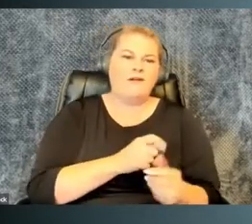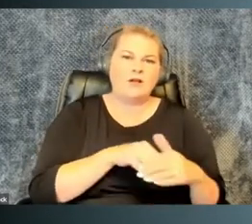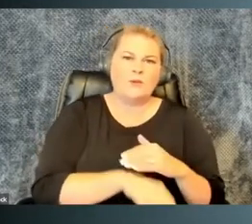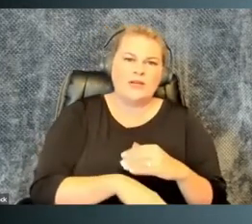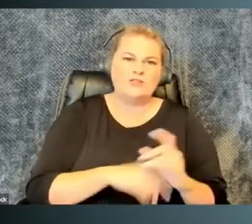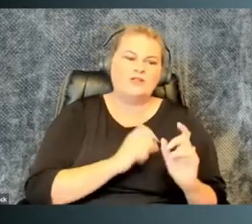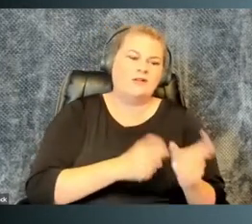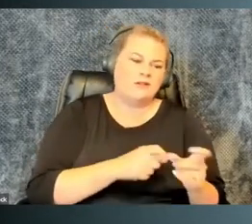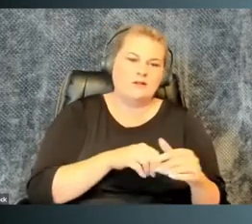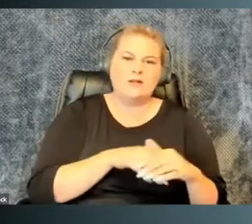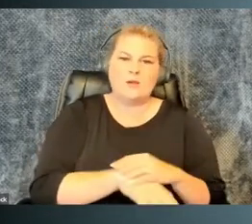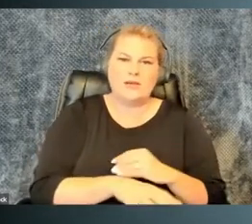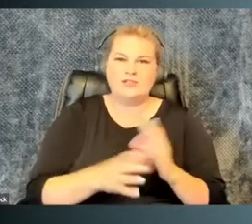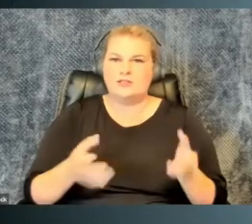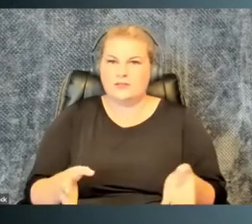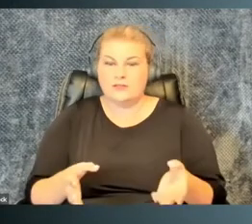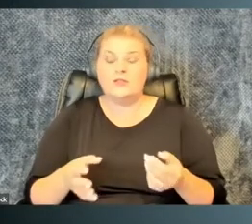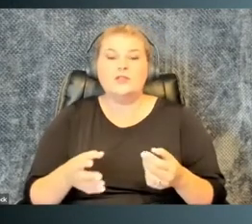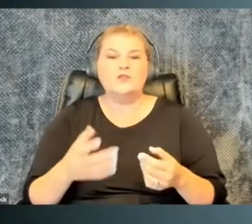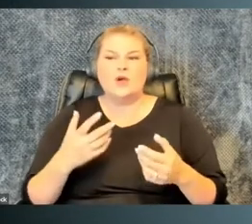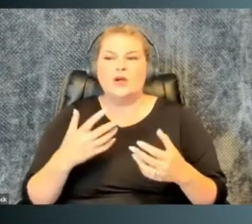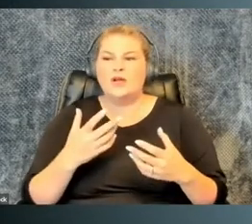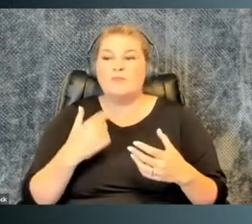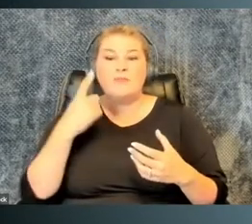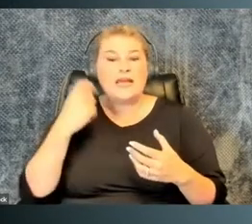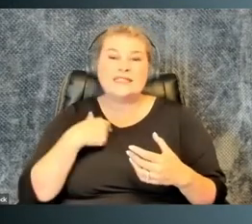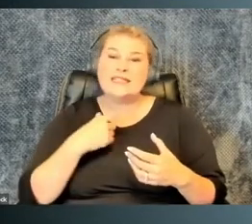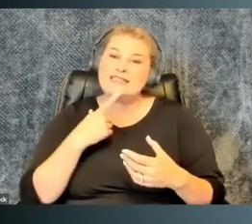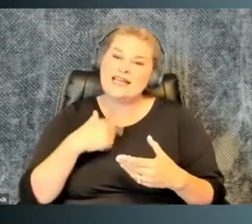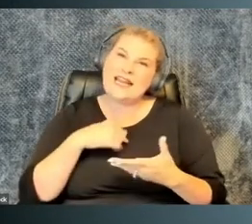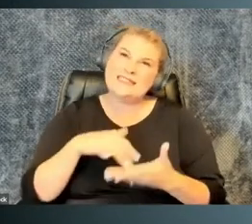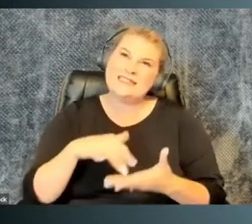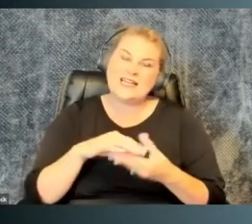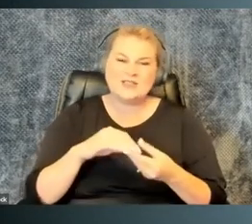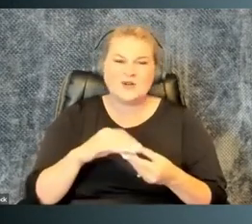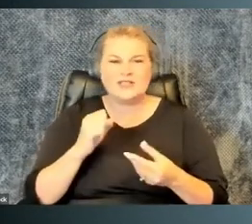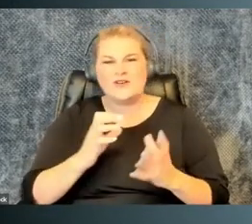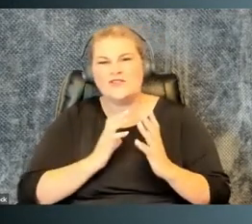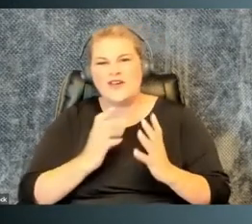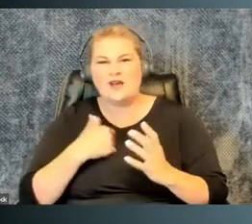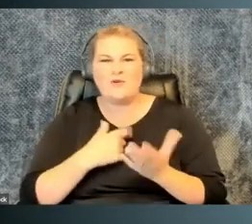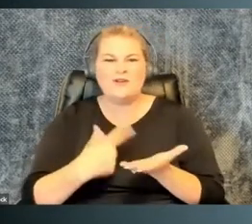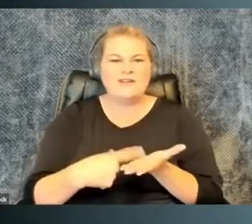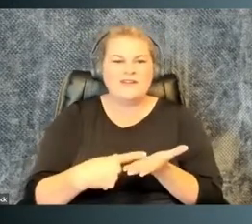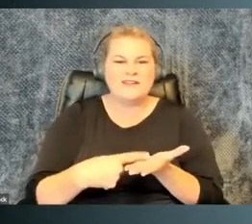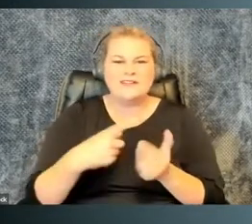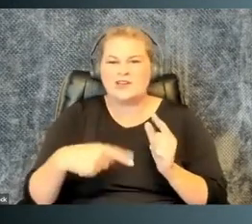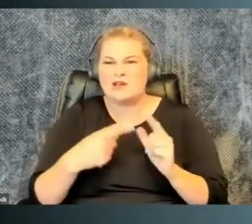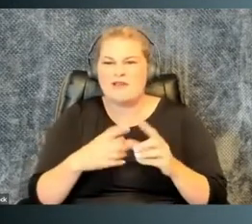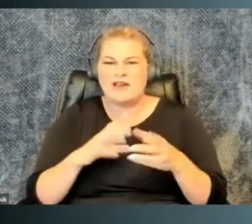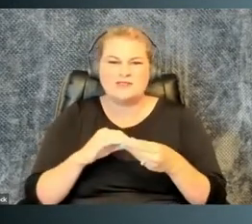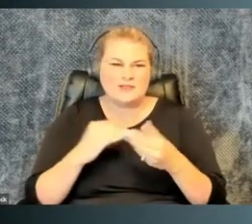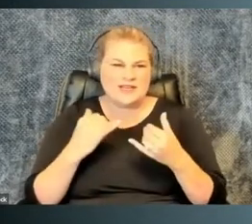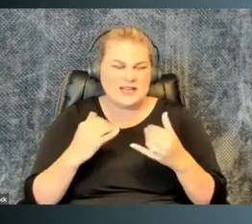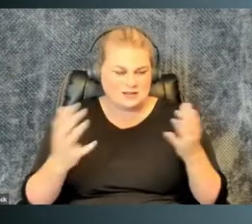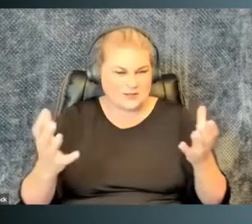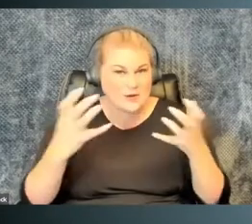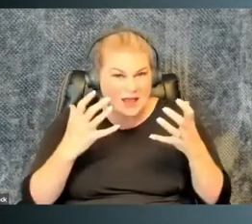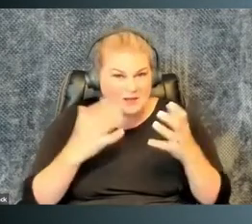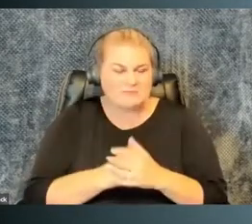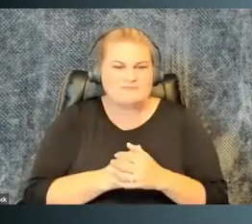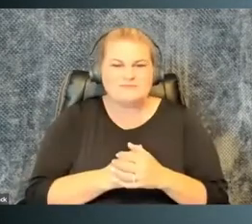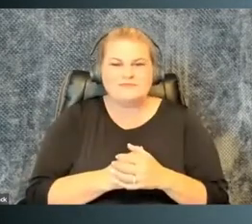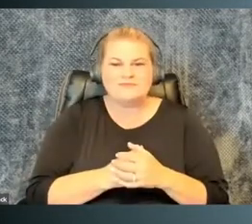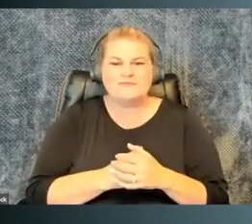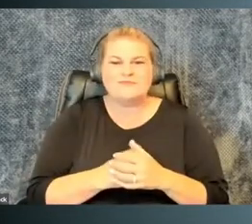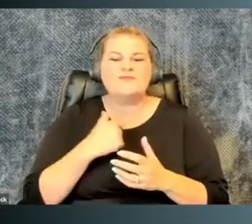accommodations. You probably want a story at this point, since I said I study stories, so gather around asynchronous